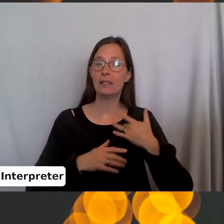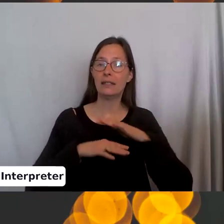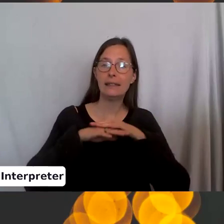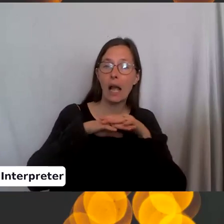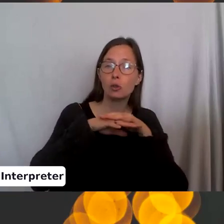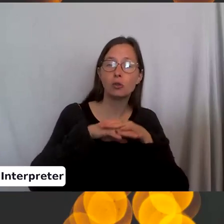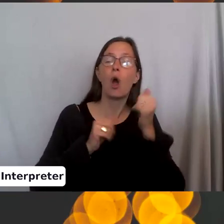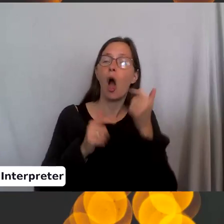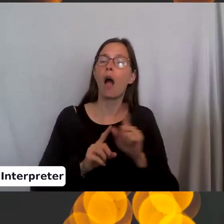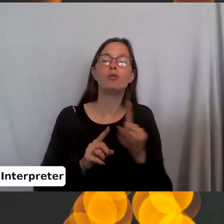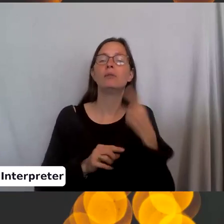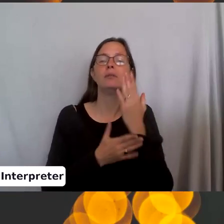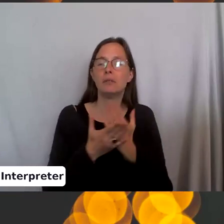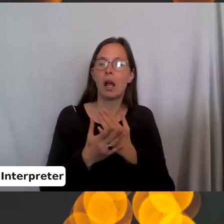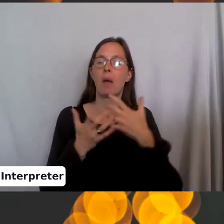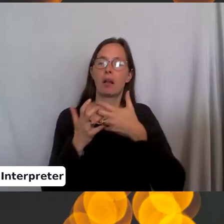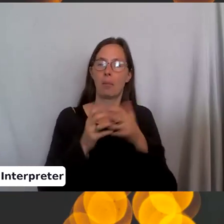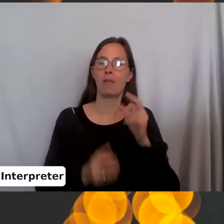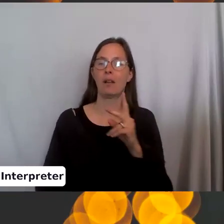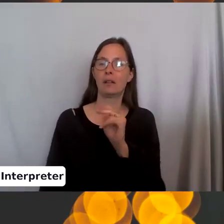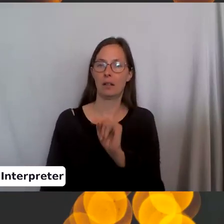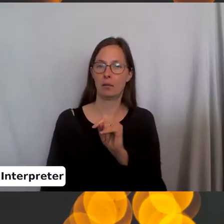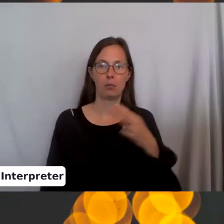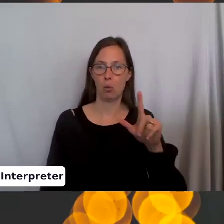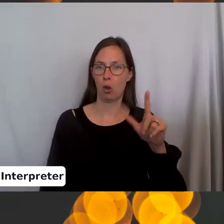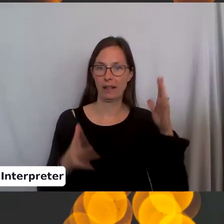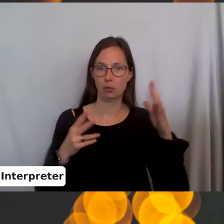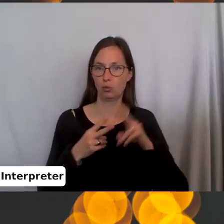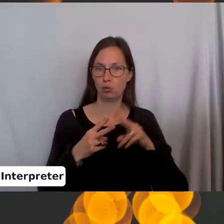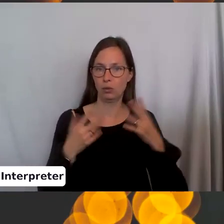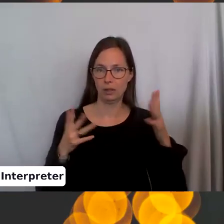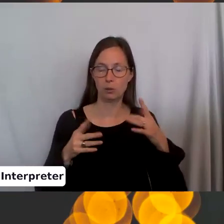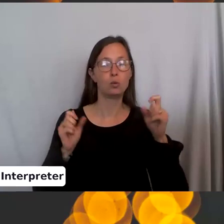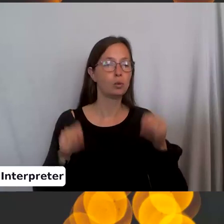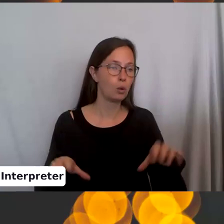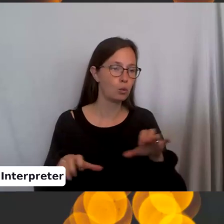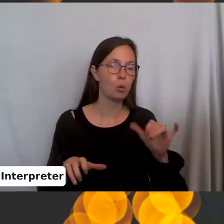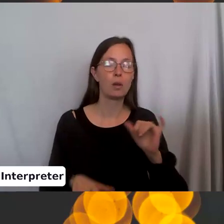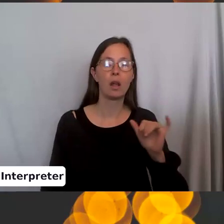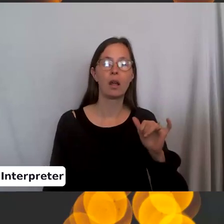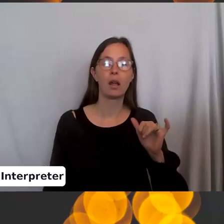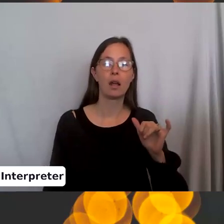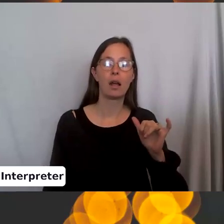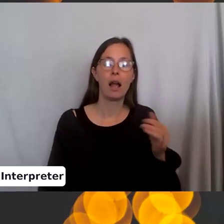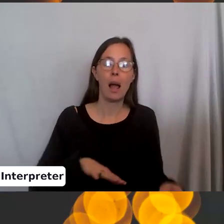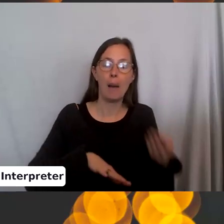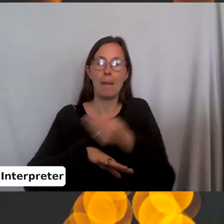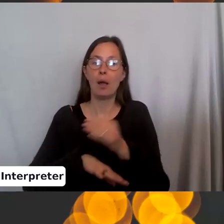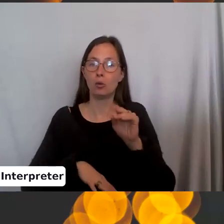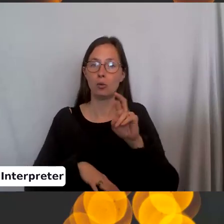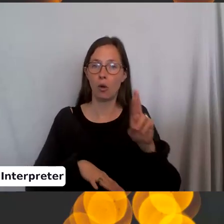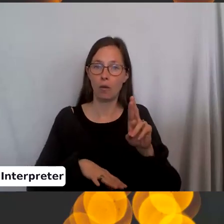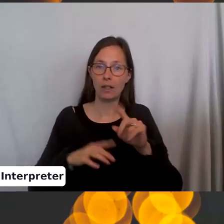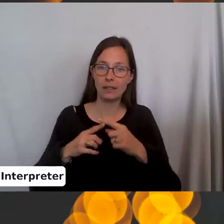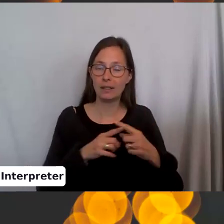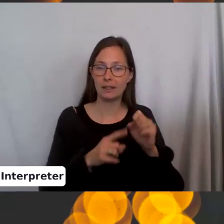combination of knitting and purling. There's just the two. You can do like a Passover stitch and stuff. It's, which is just